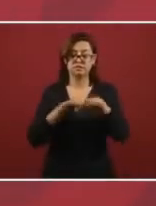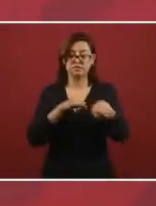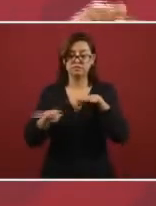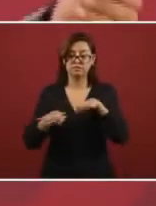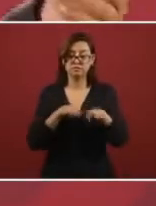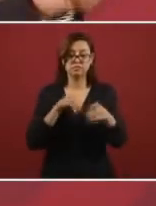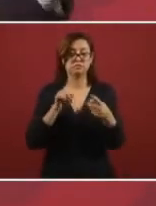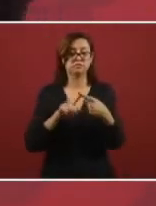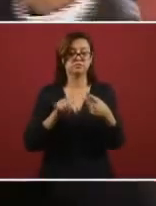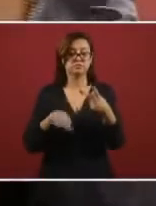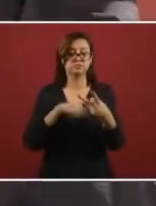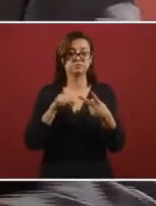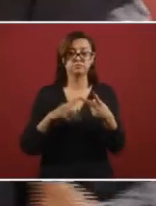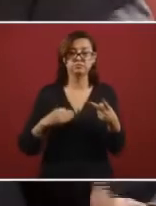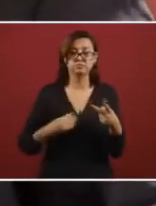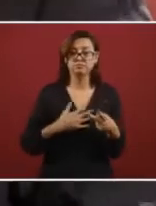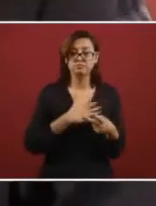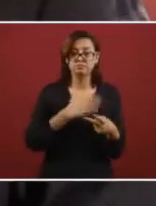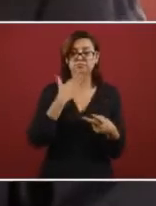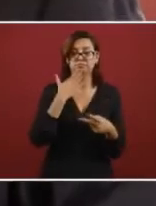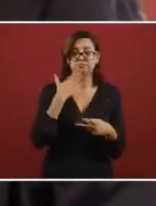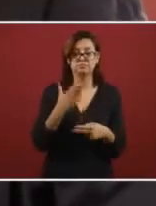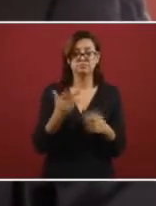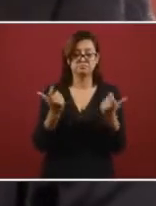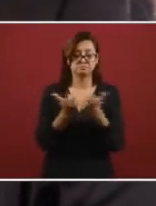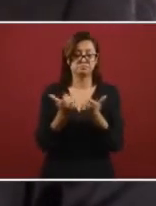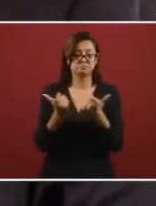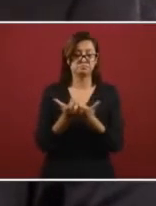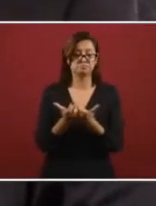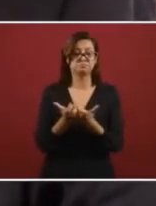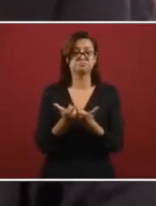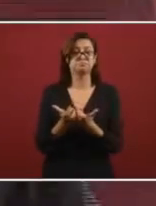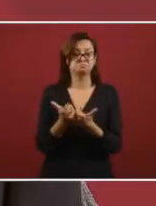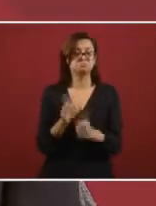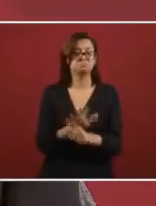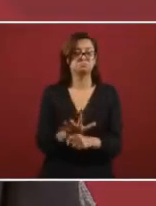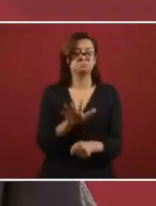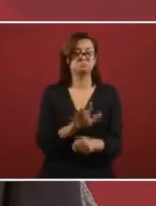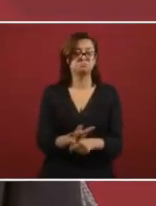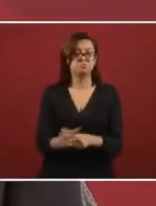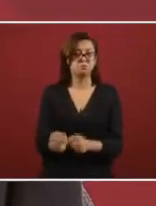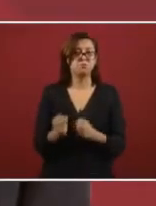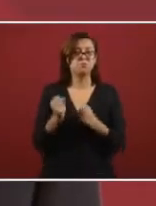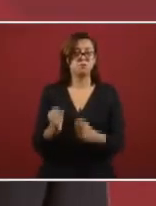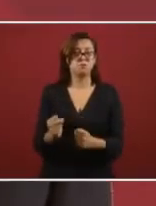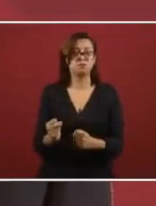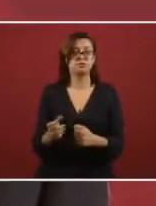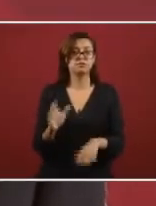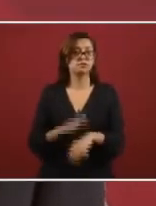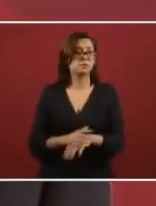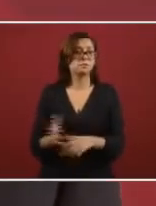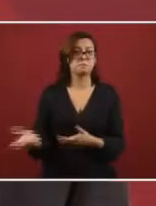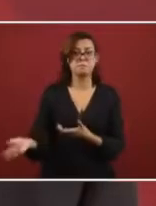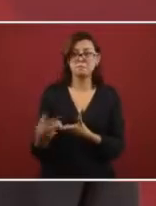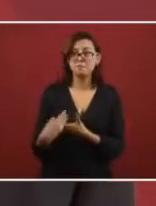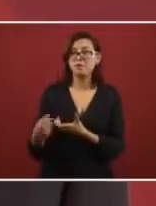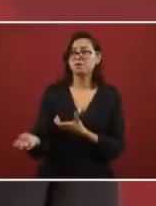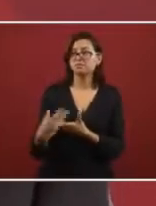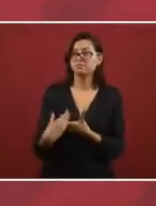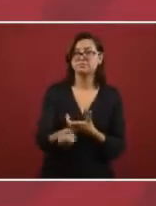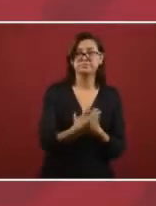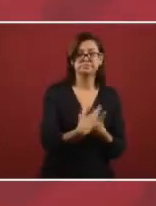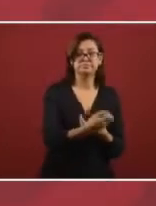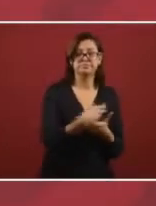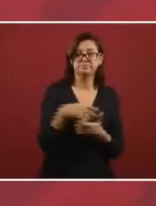well-being of public finances that are stronger more money